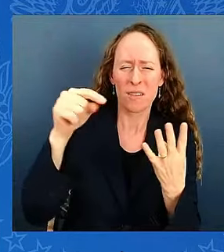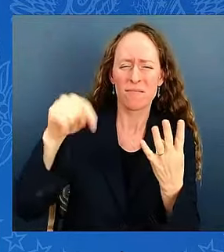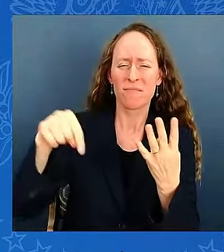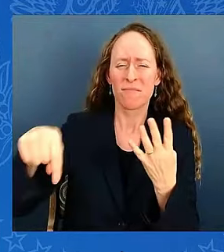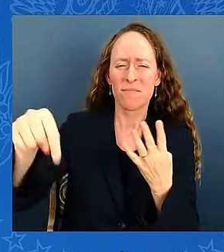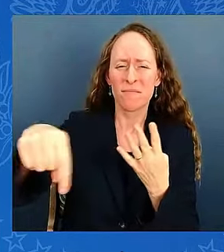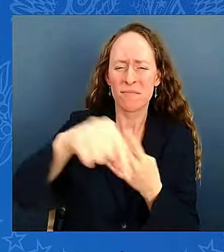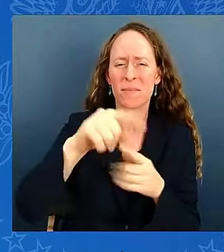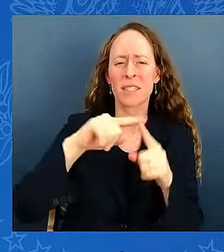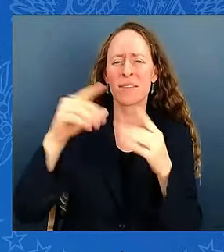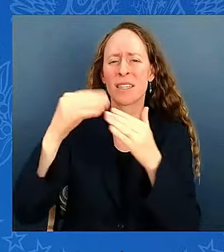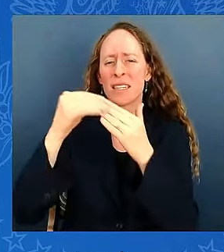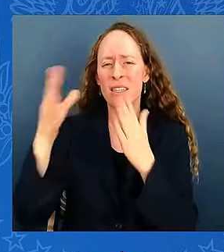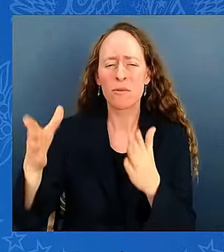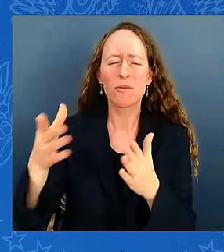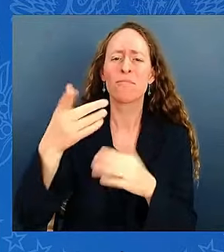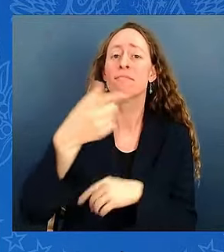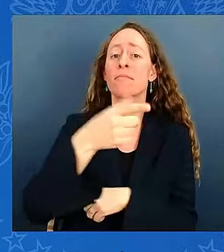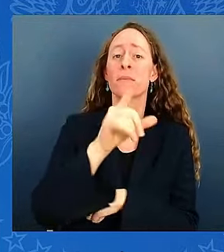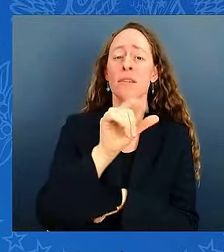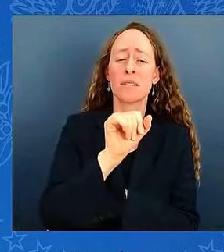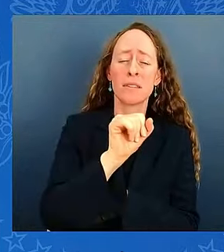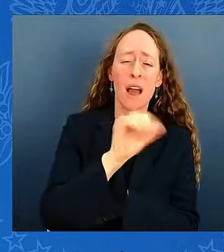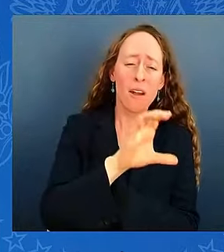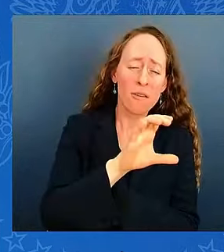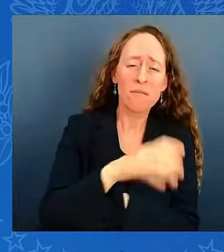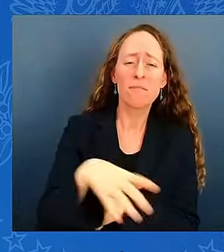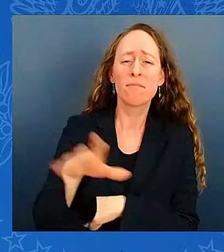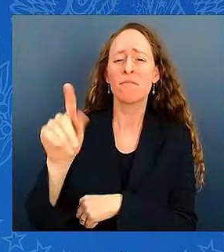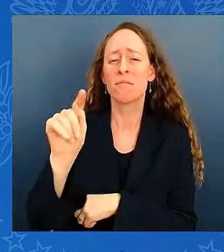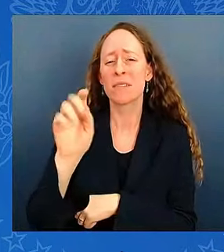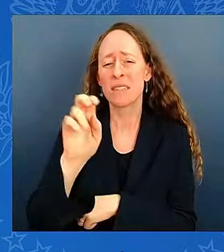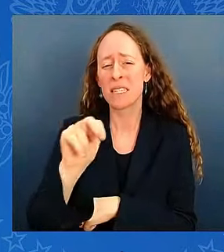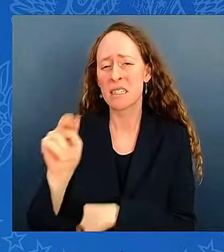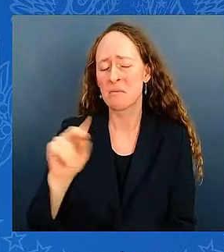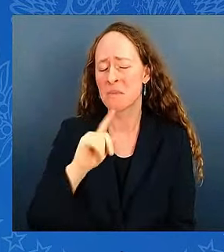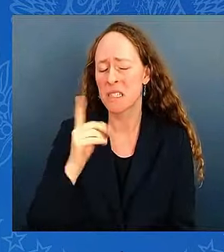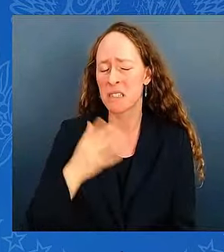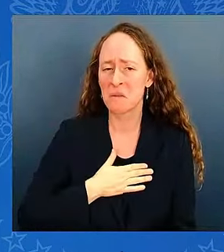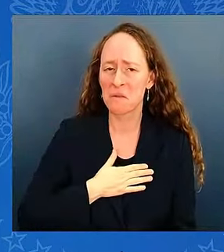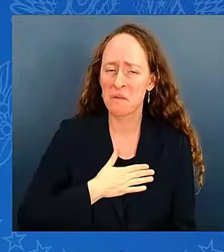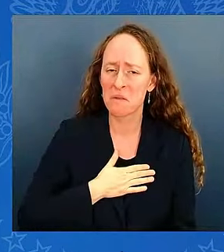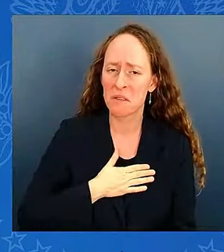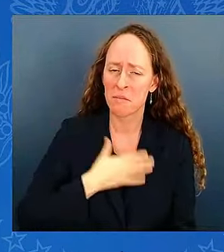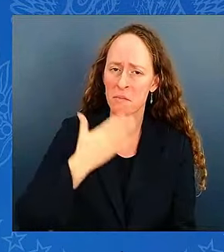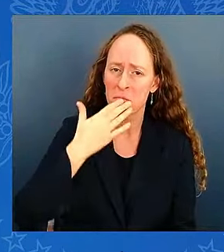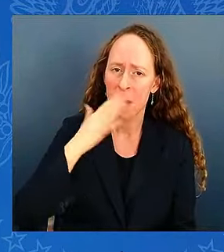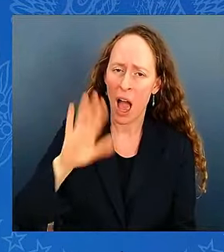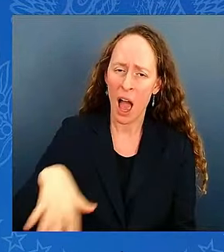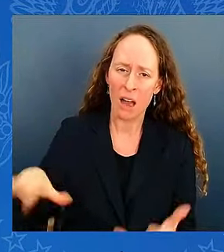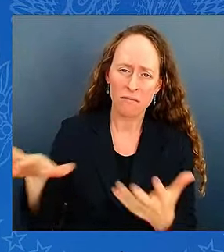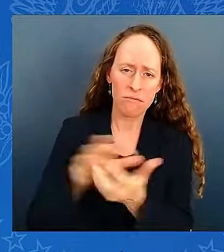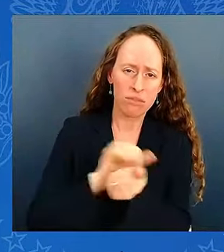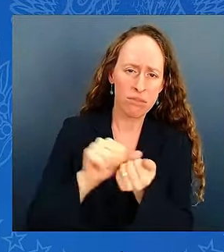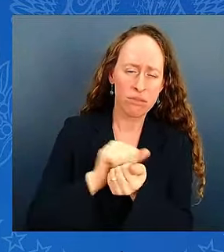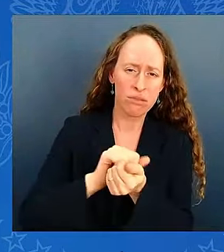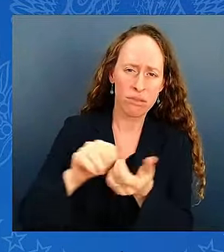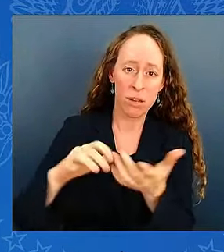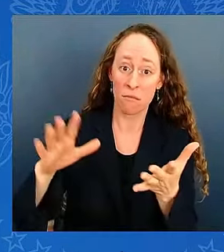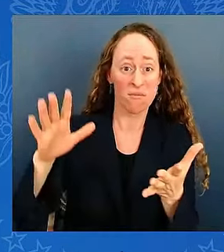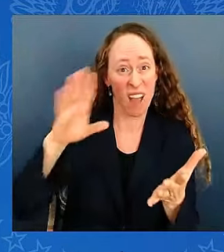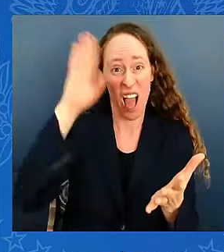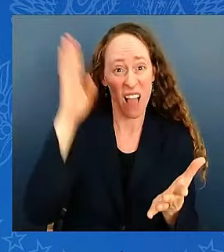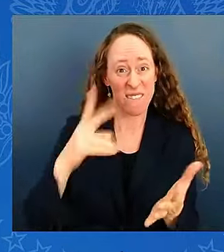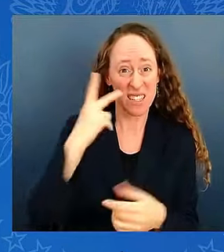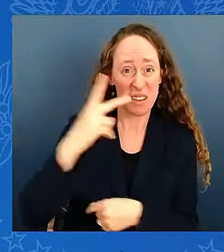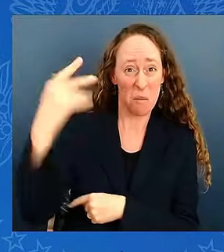Hurricane Helene. It's not just a catastrophic storm, it's a historic history-making storm, the entire Southeast and